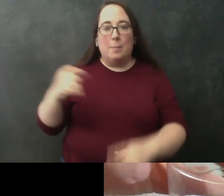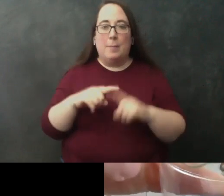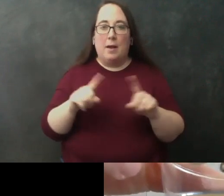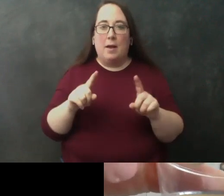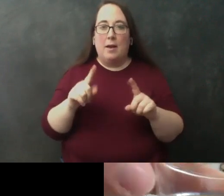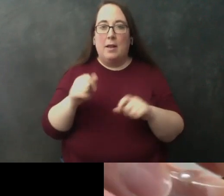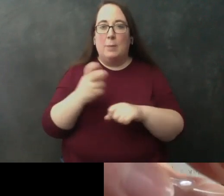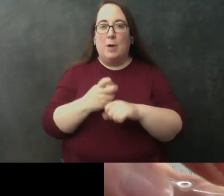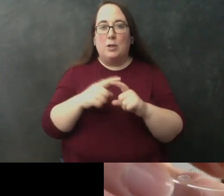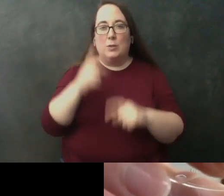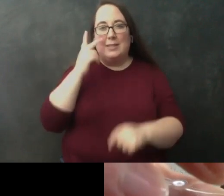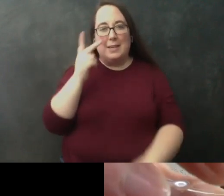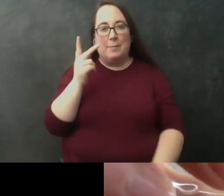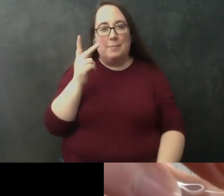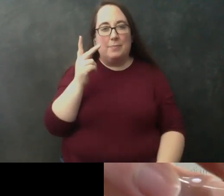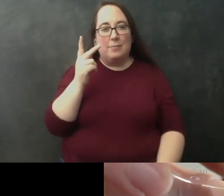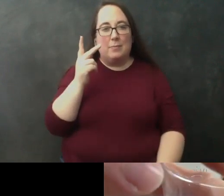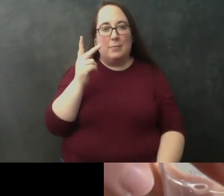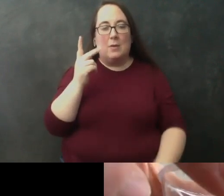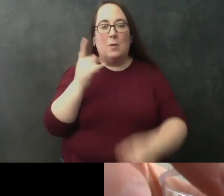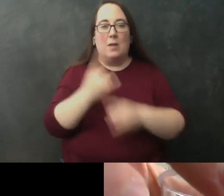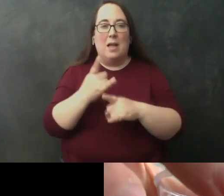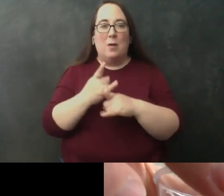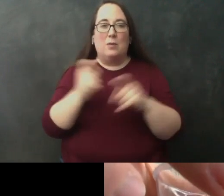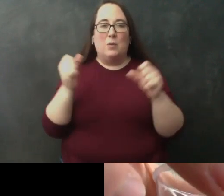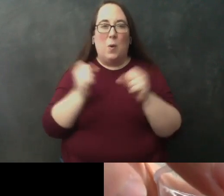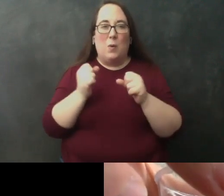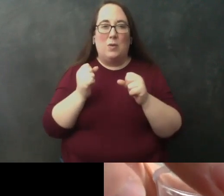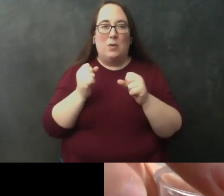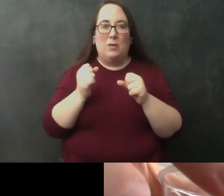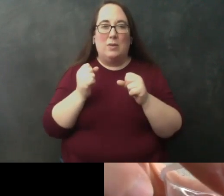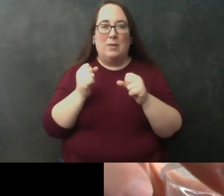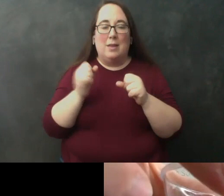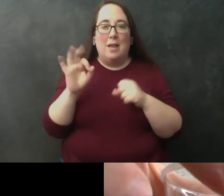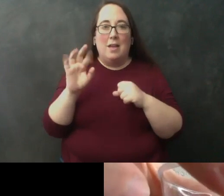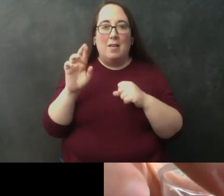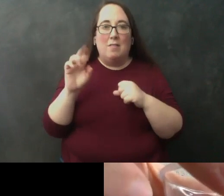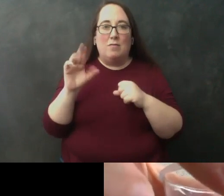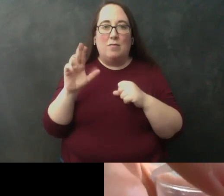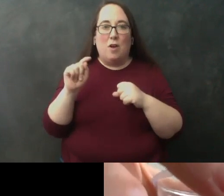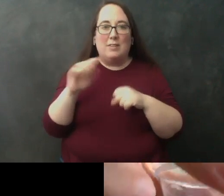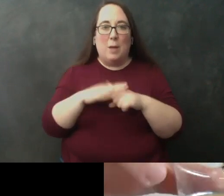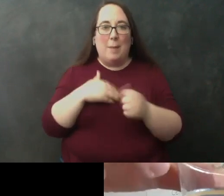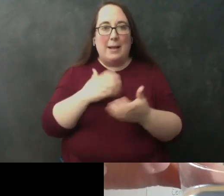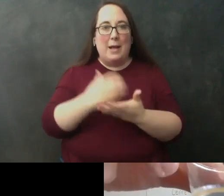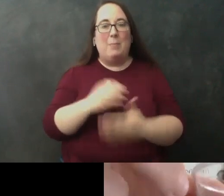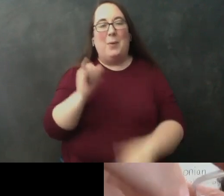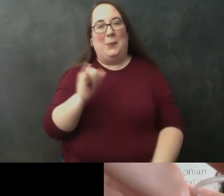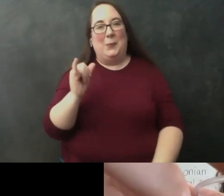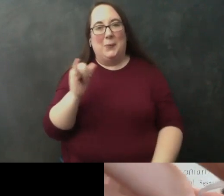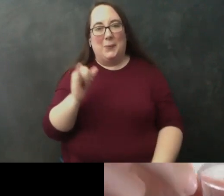bit hard to see julie because since the alcohol was cold it's like causing frost on my cup oh gotcha oh wow